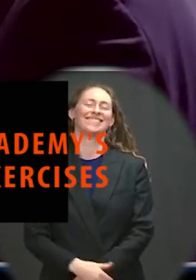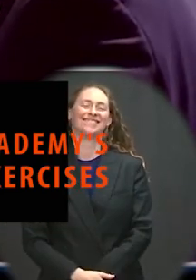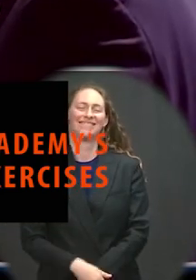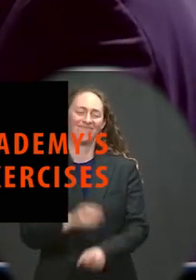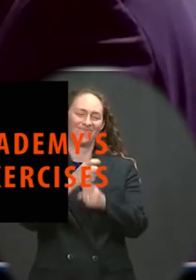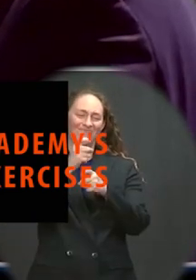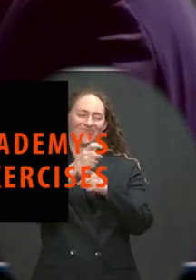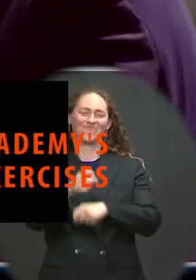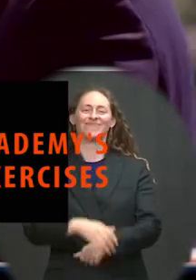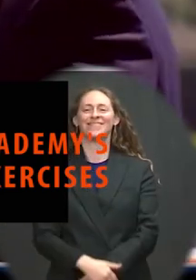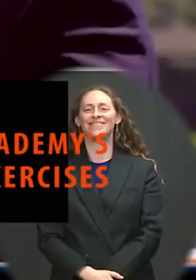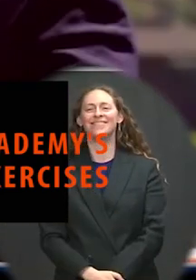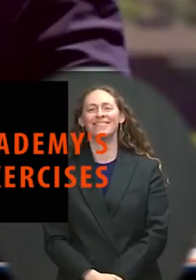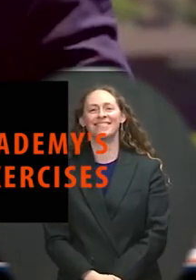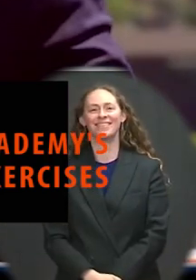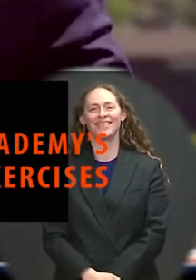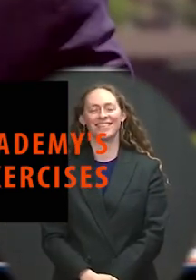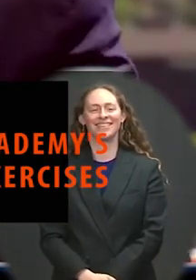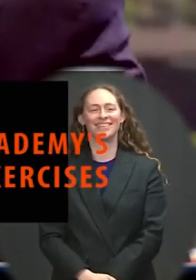was hot in a blue suit.